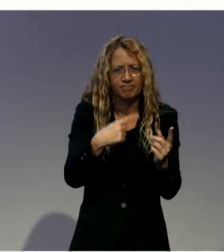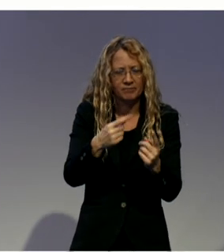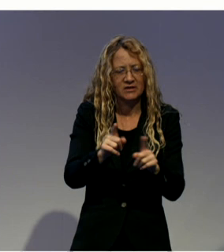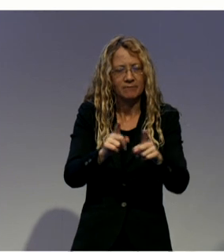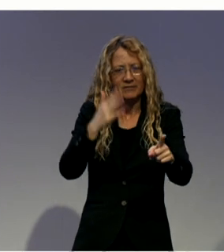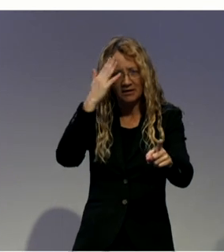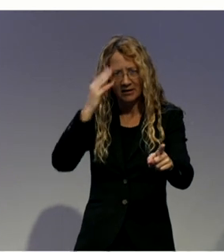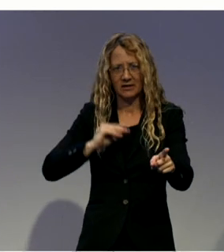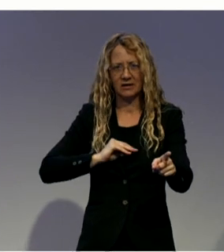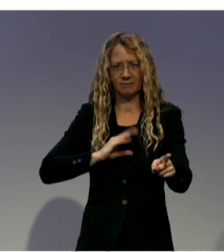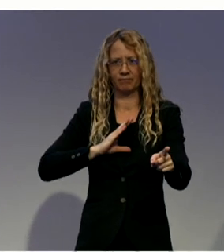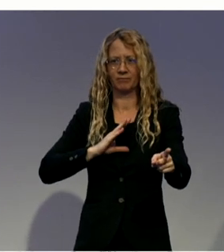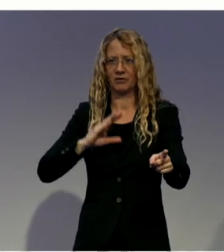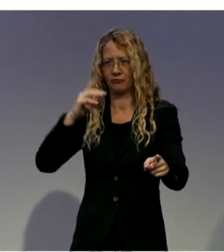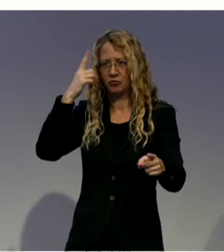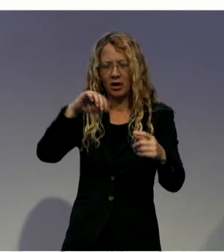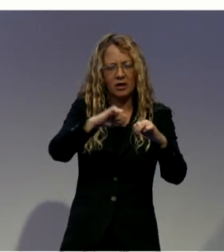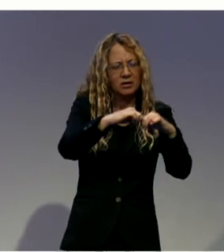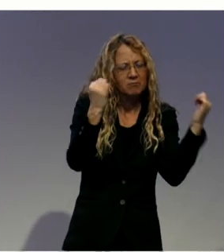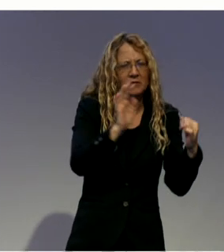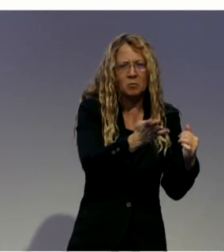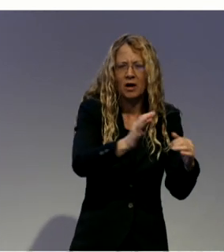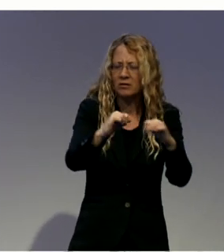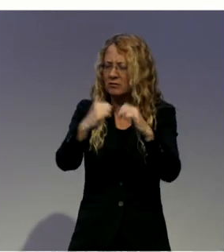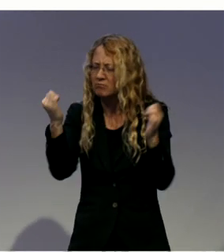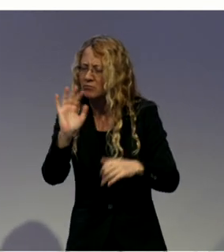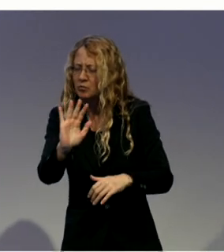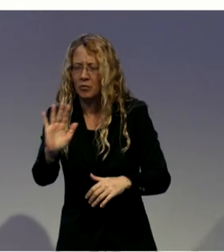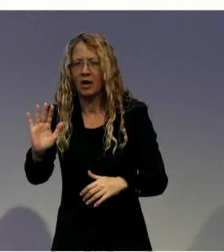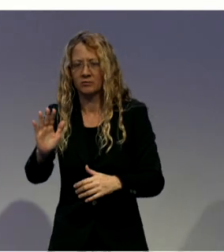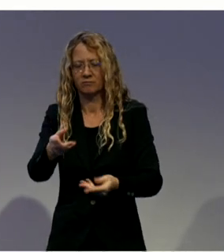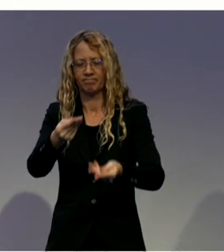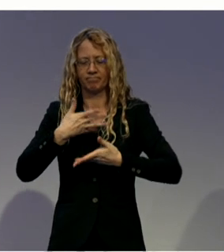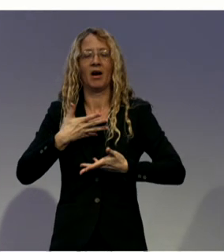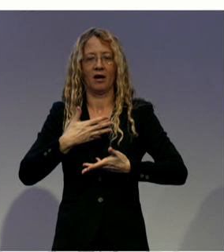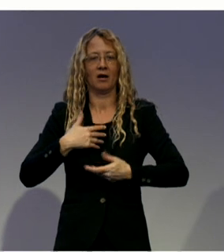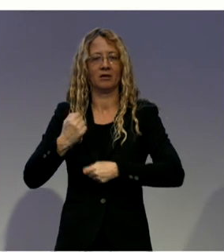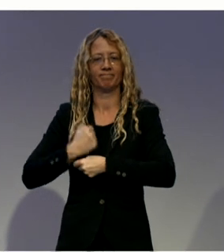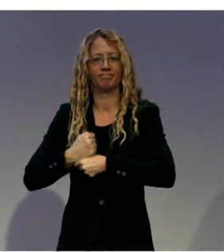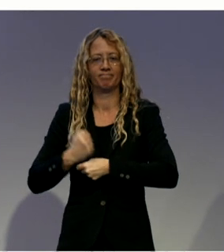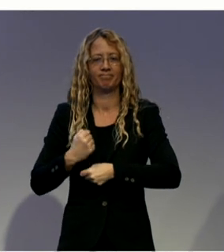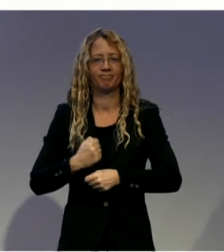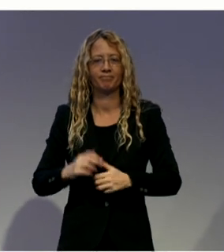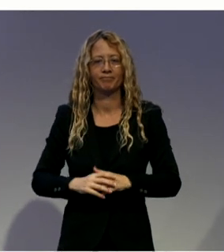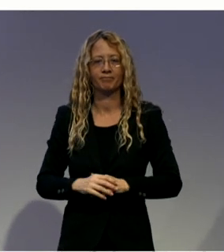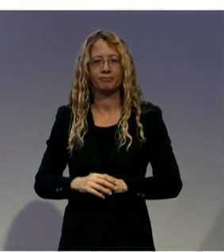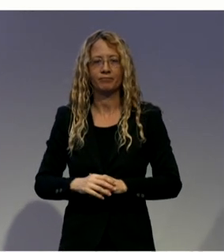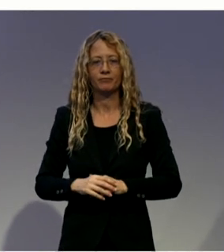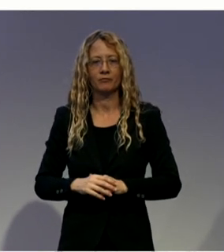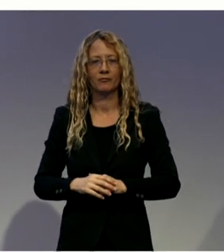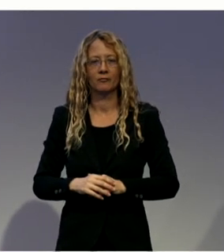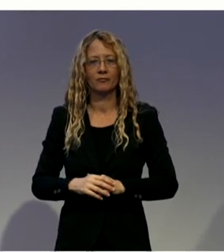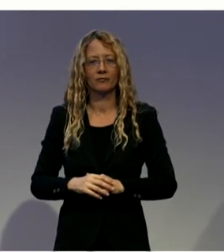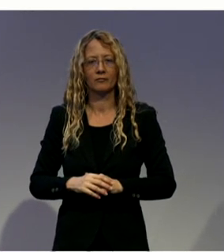And typically, a client will contact us and they'll be requesting assistance in one area, one or two